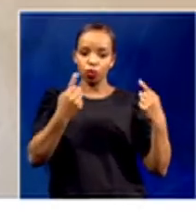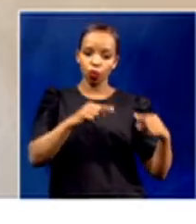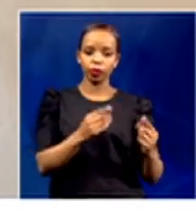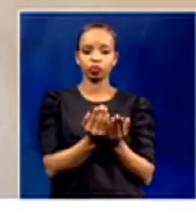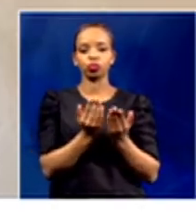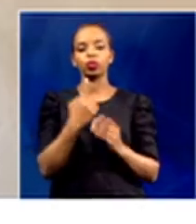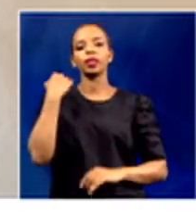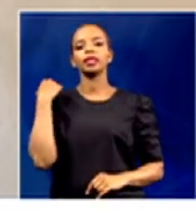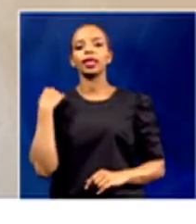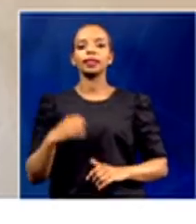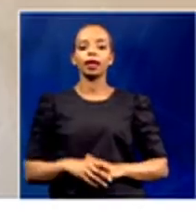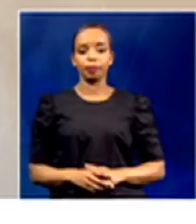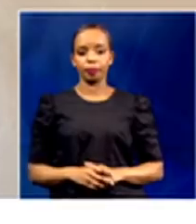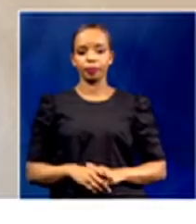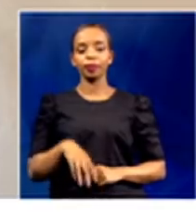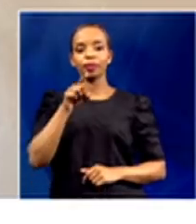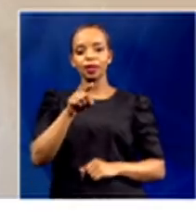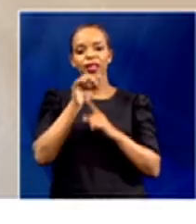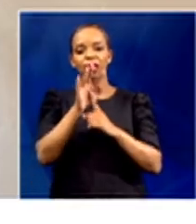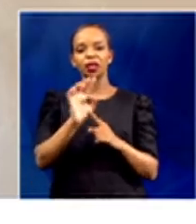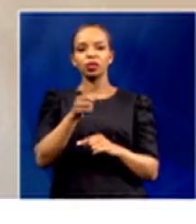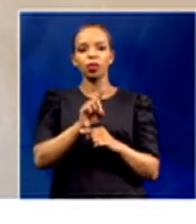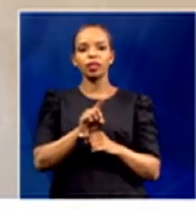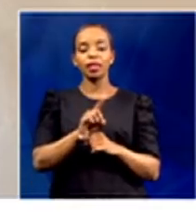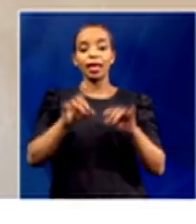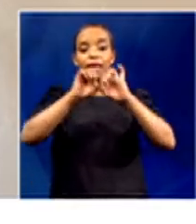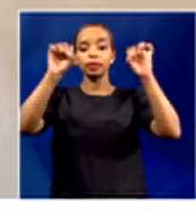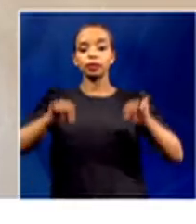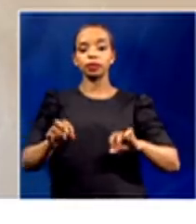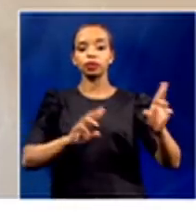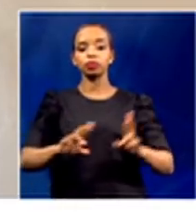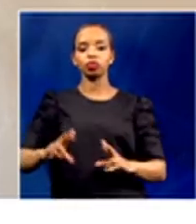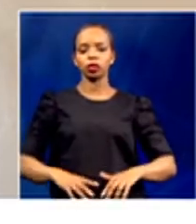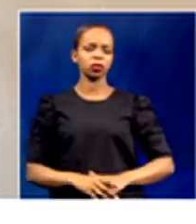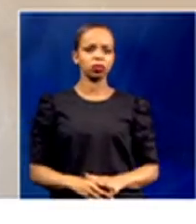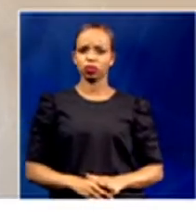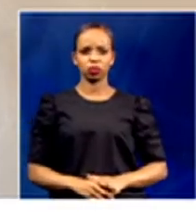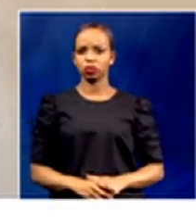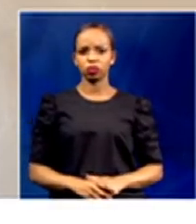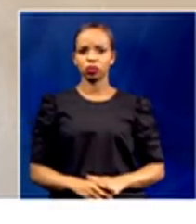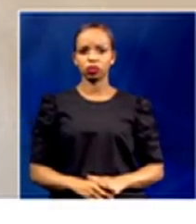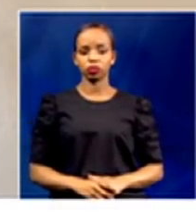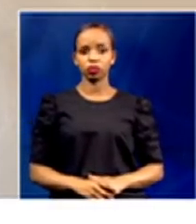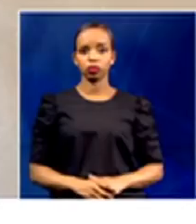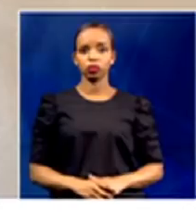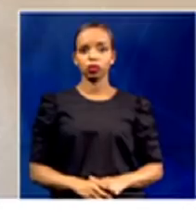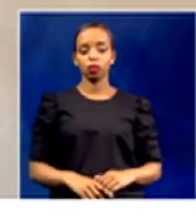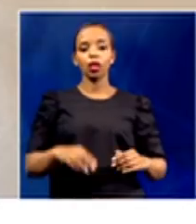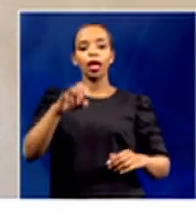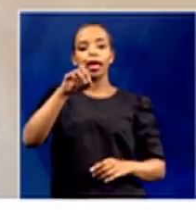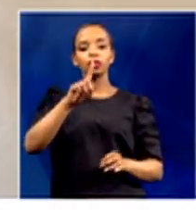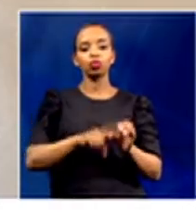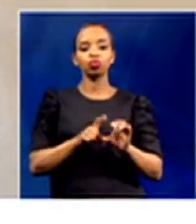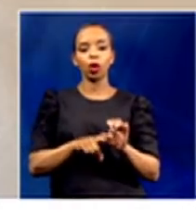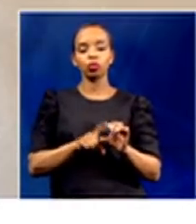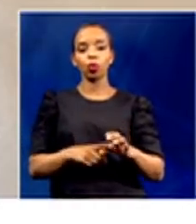vindicates us that the system was never ready. It was not ready yesterday, that's why many learners could not return in Kwakwa, in the